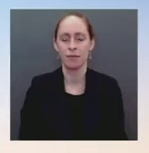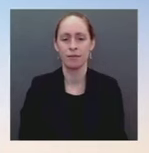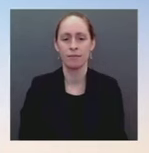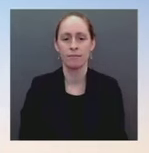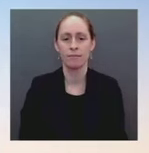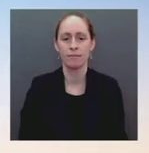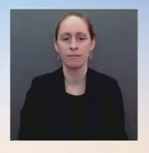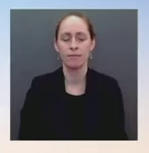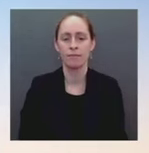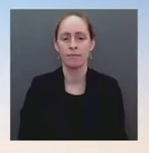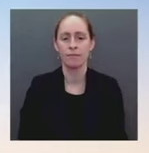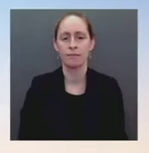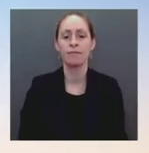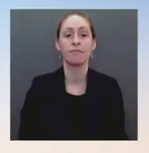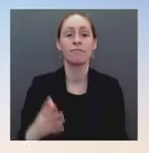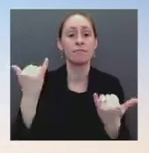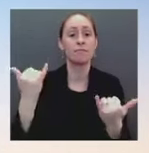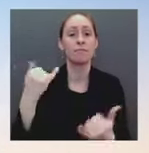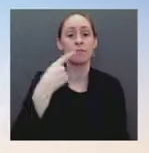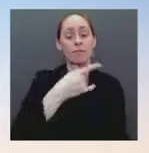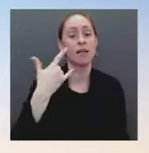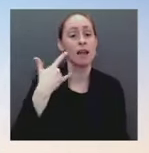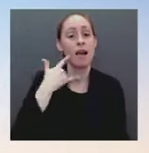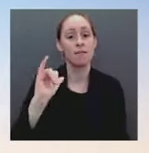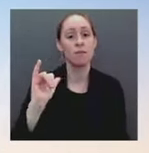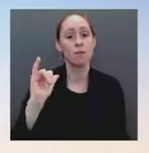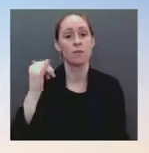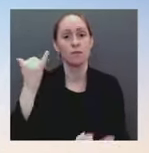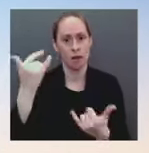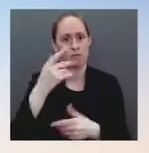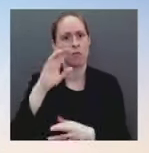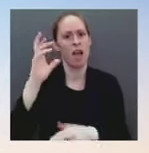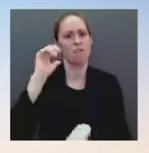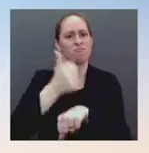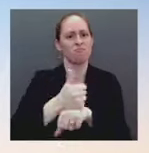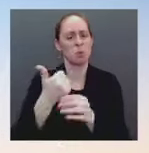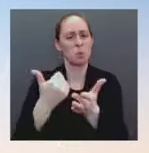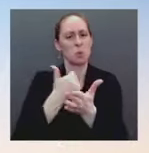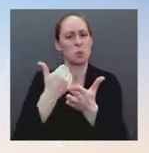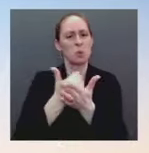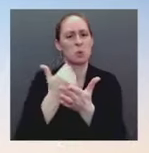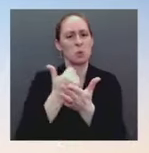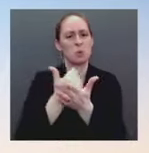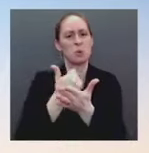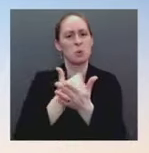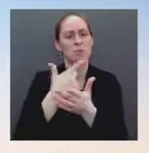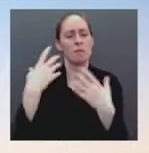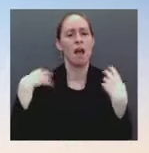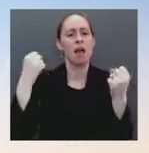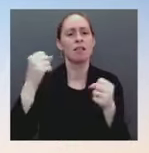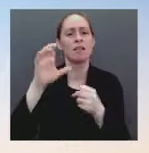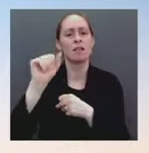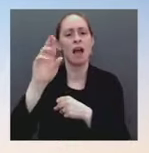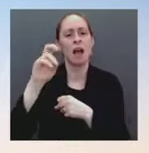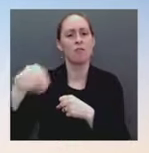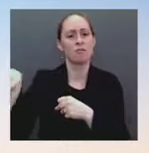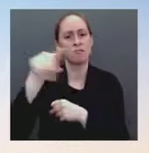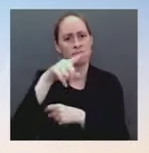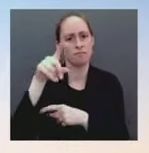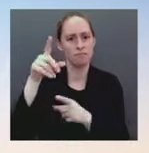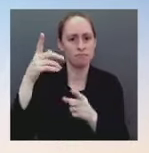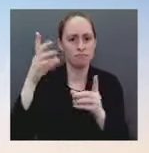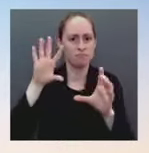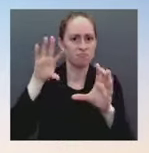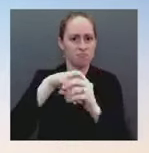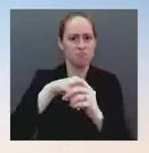across the state. Is that something that you think the federal government could end up being able to interface with and something that, you know, if California were to proceed,